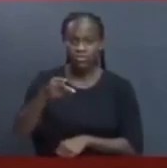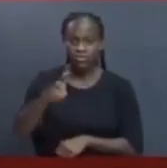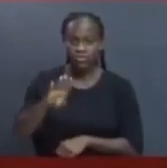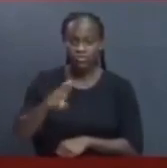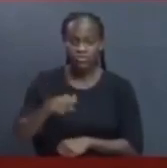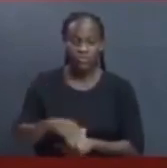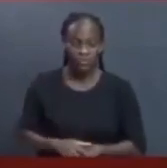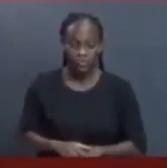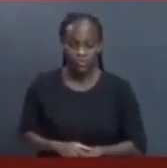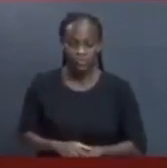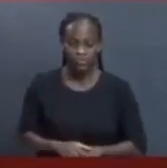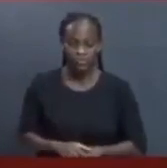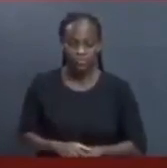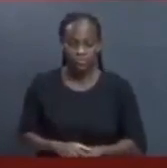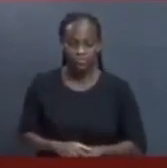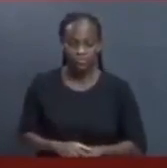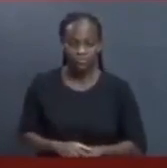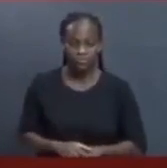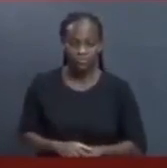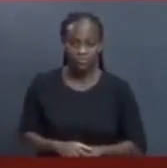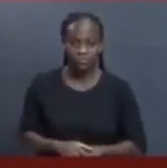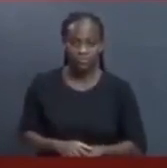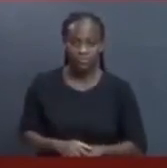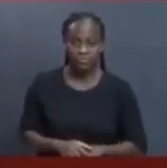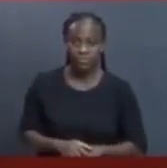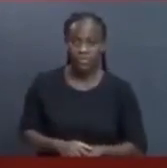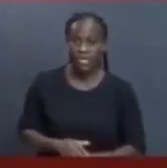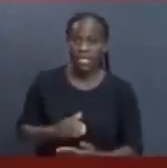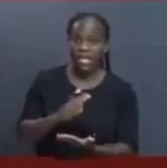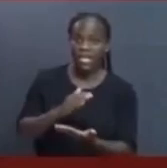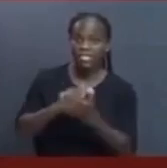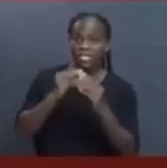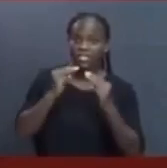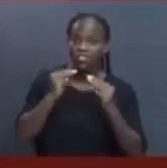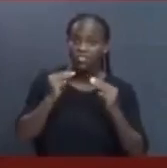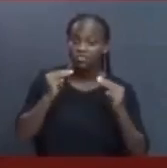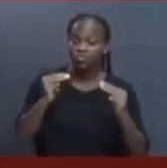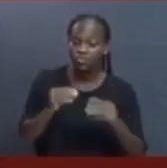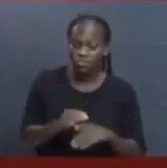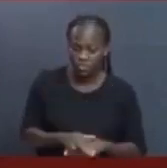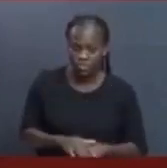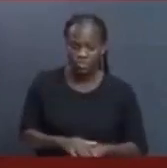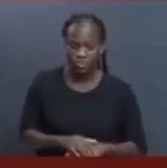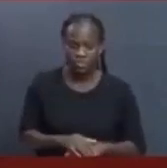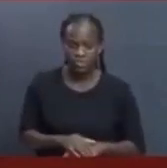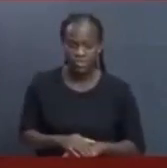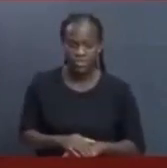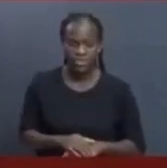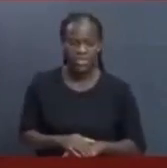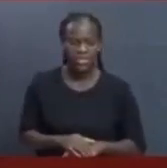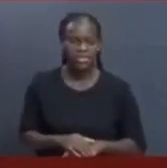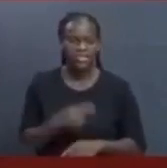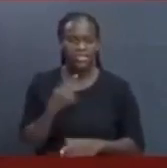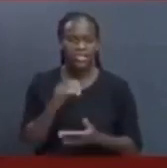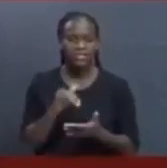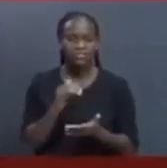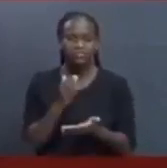And an injunction motion on notice, seeking to restrain the speaker